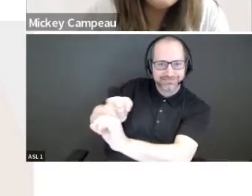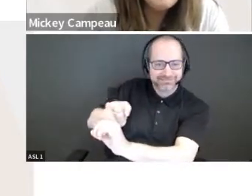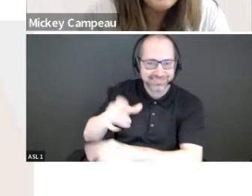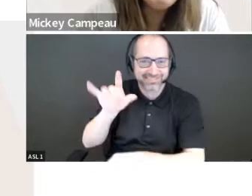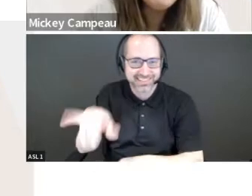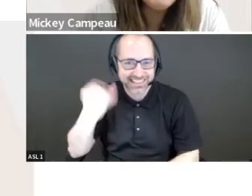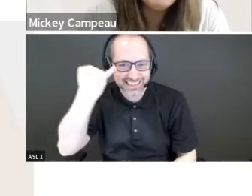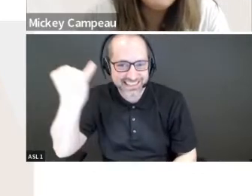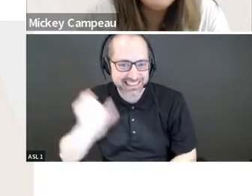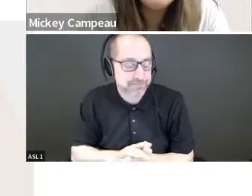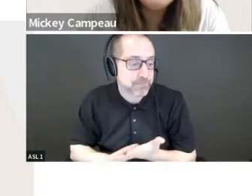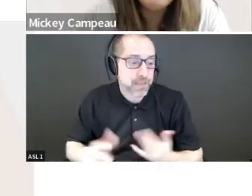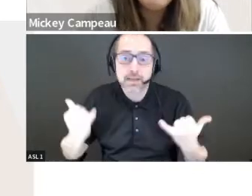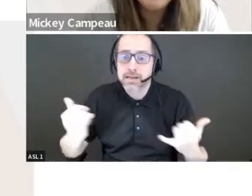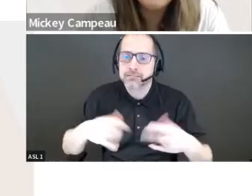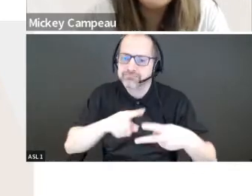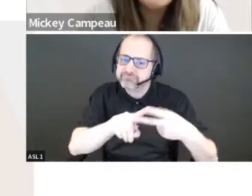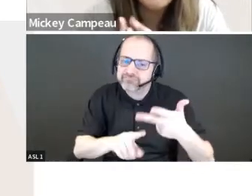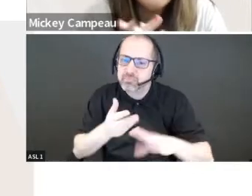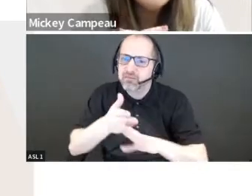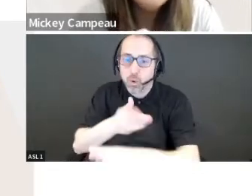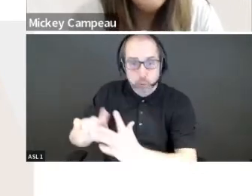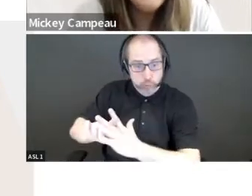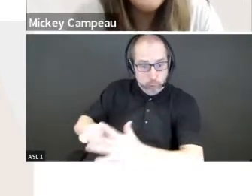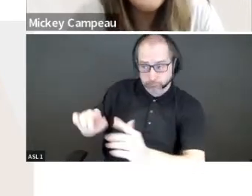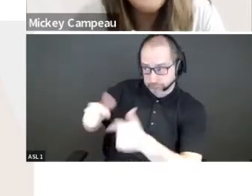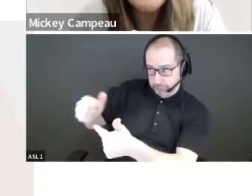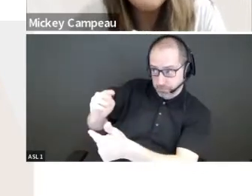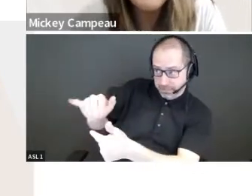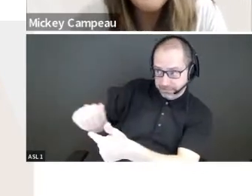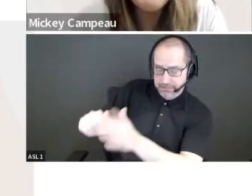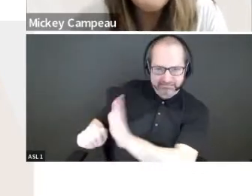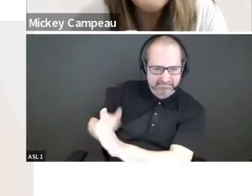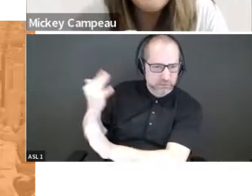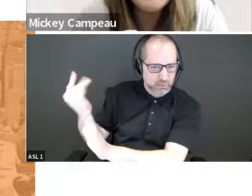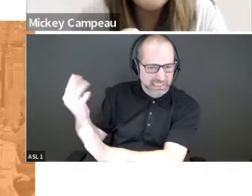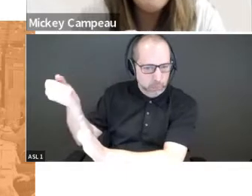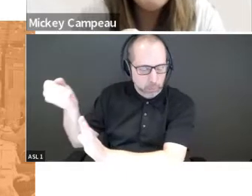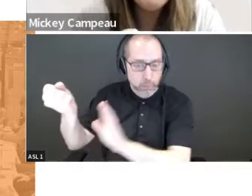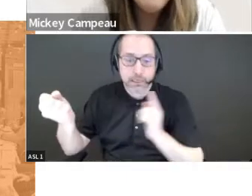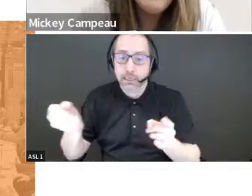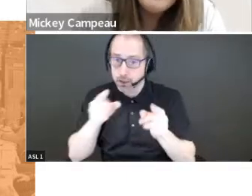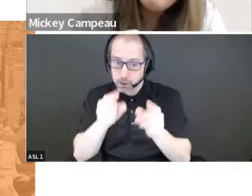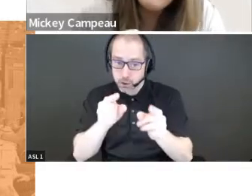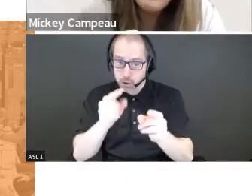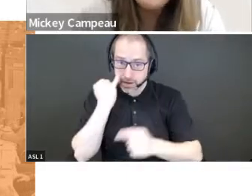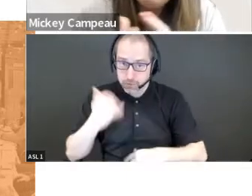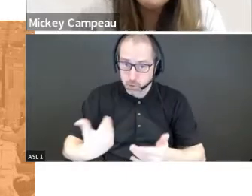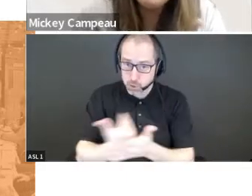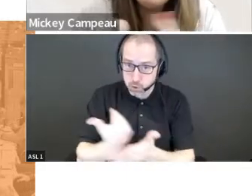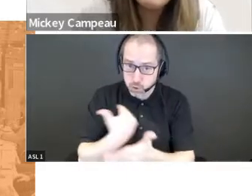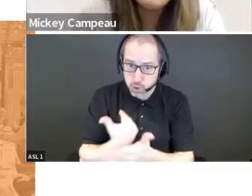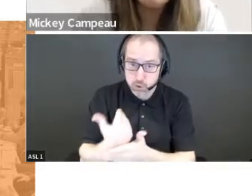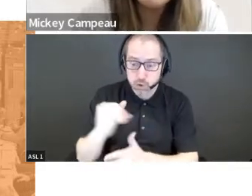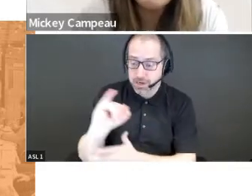A couple of quick things before getting started. In case you are new to Innovation Guelph, Holly